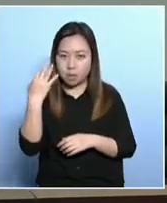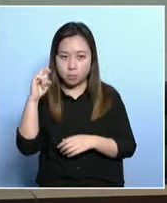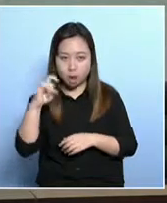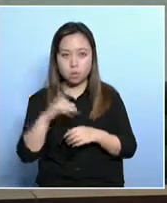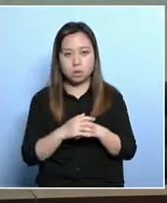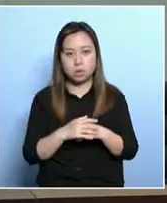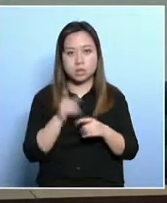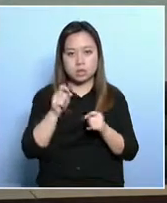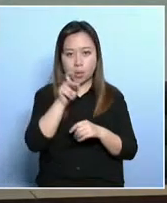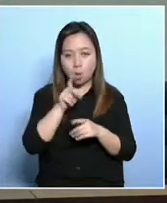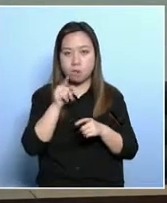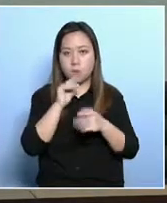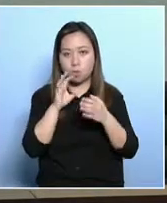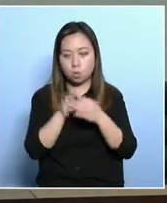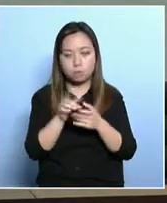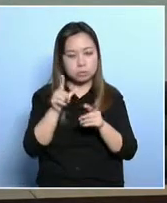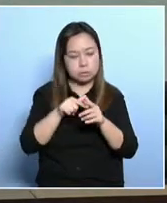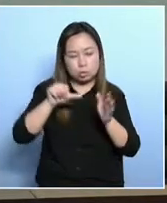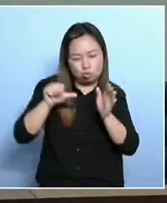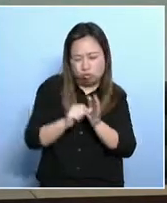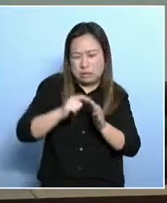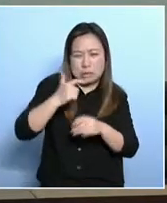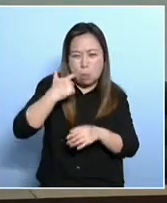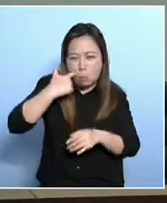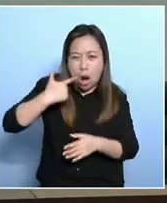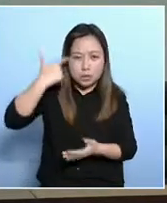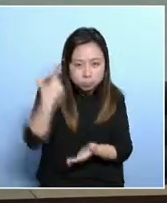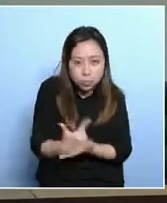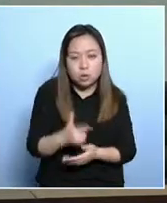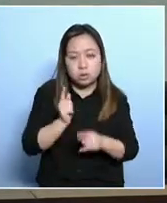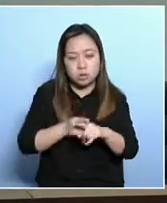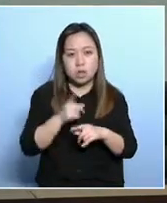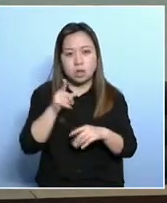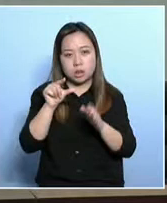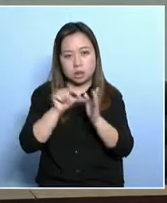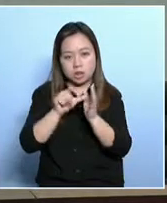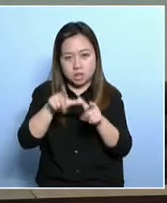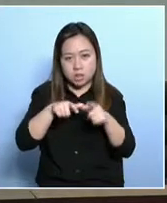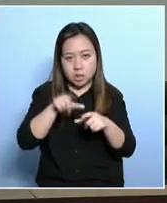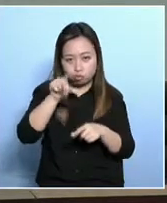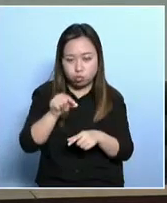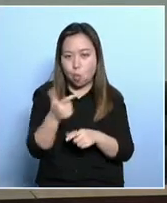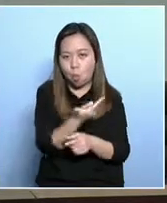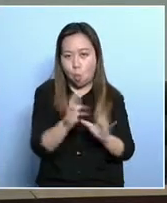the